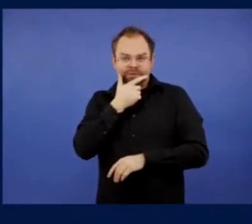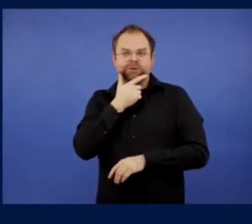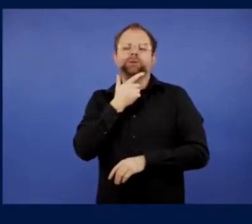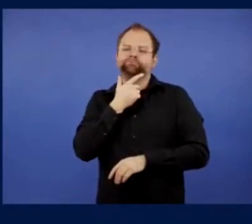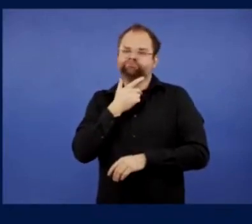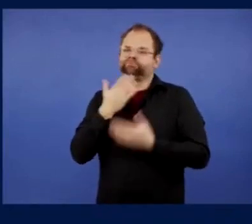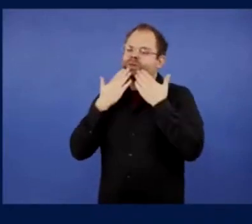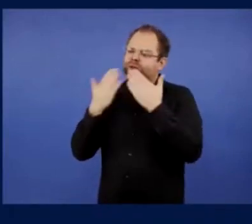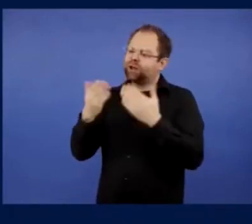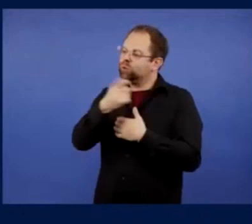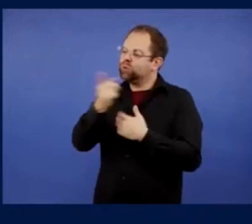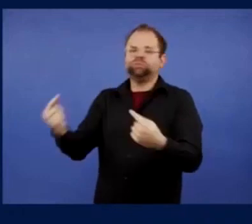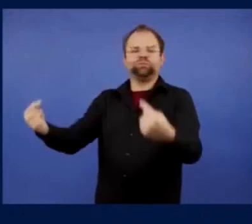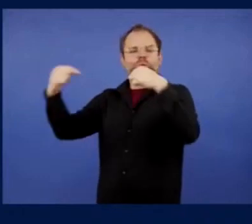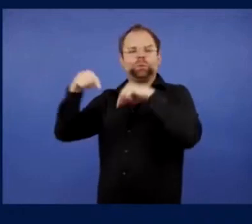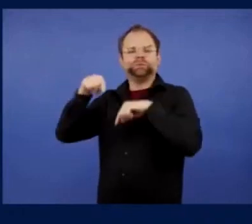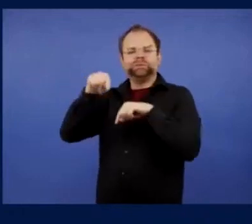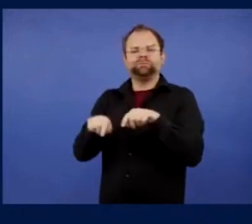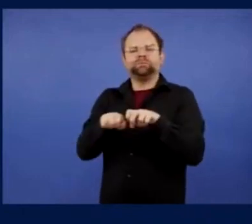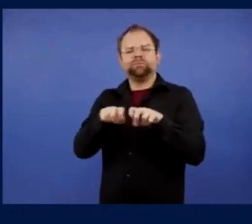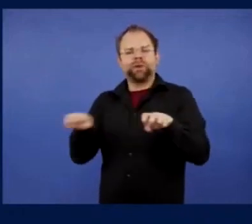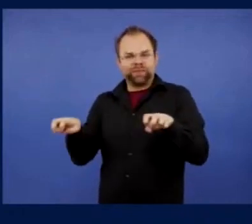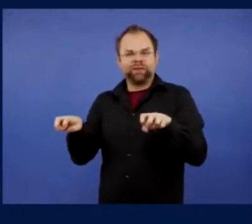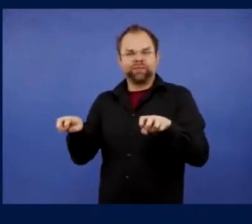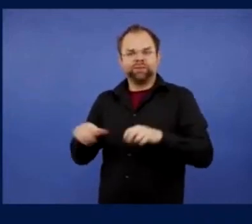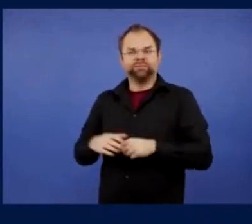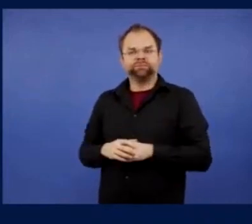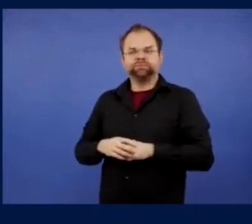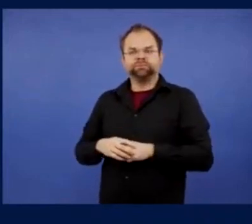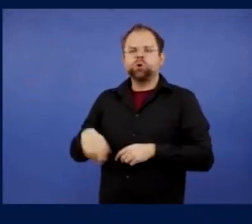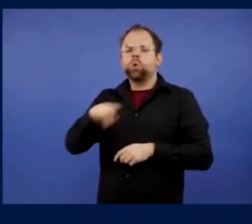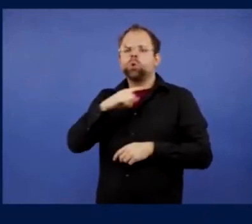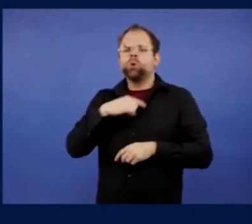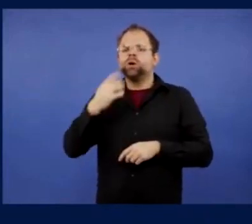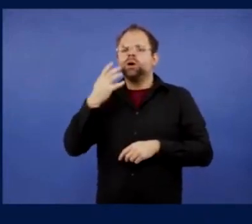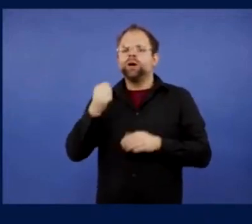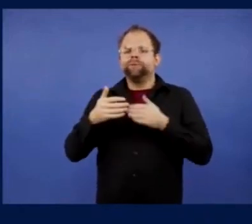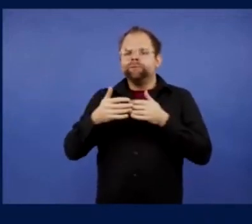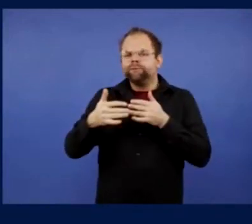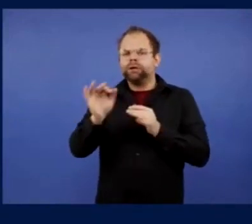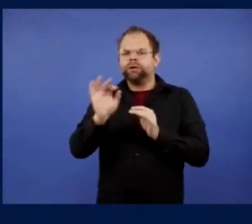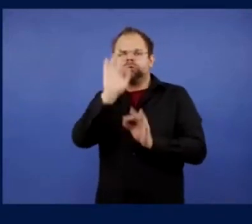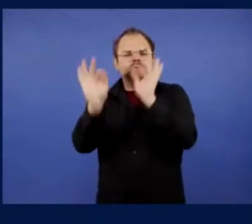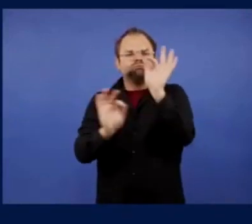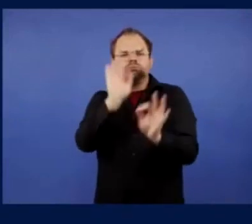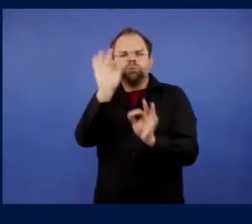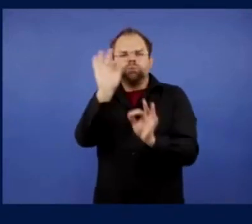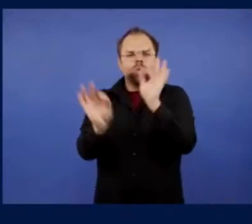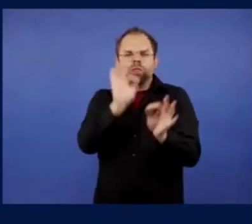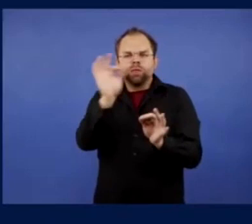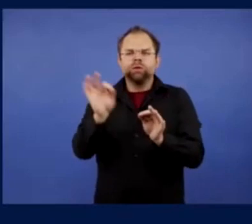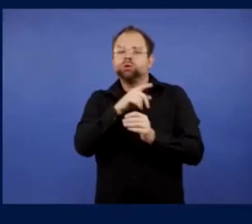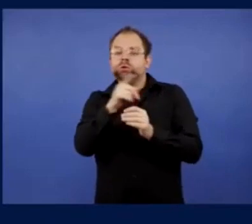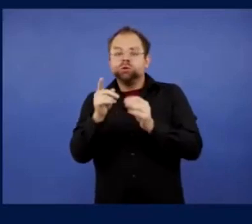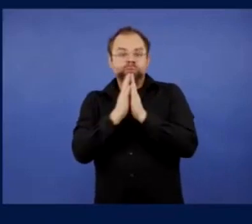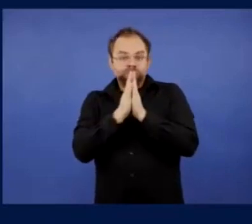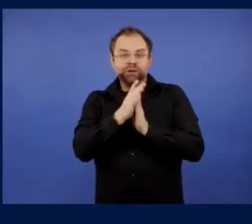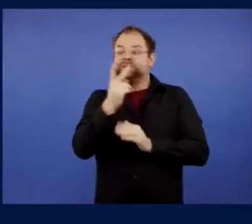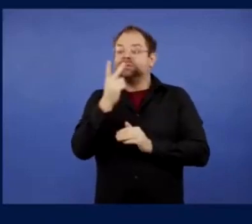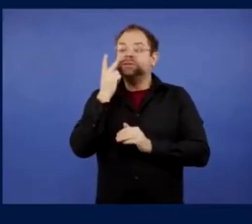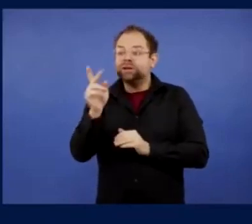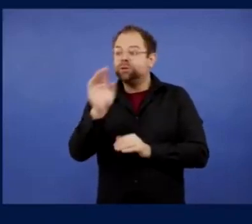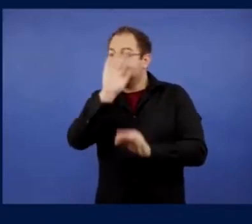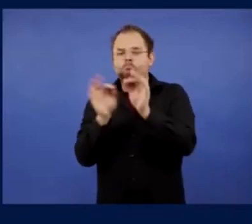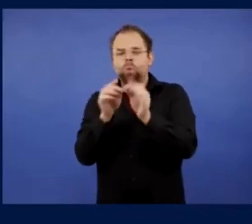today regularly attend their away, their clubs away matches? Have you ever sat in with the home